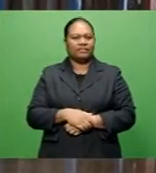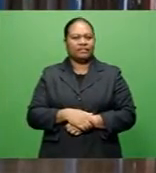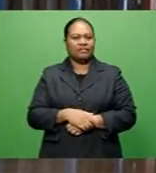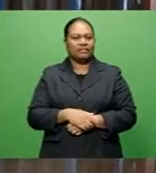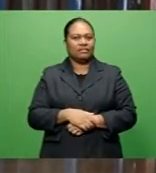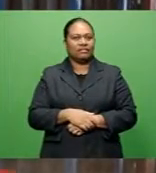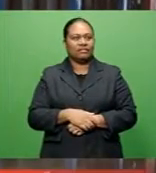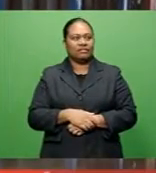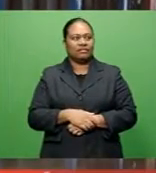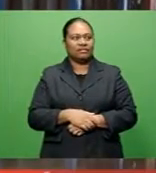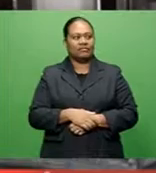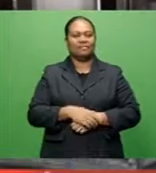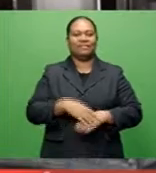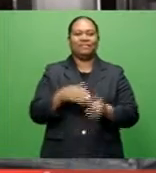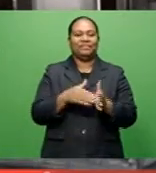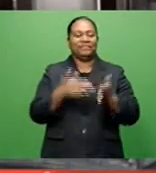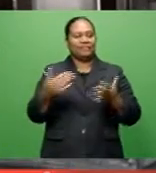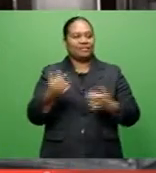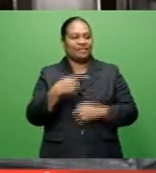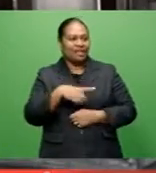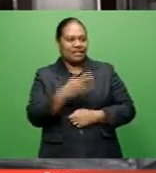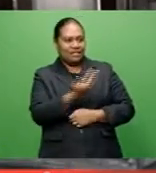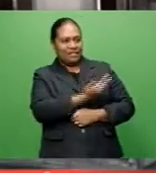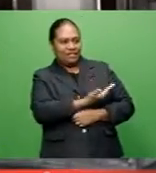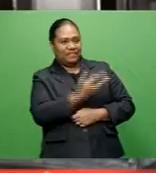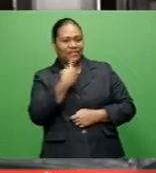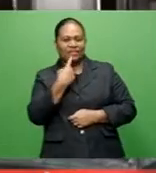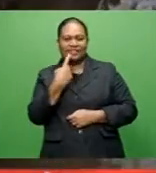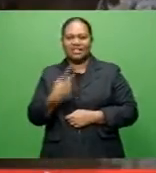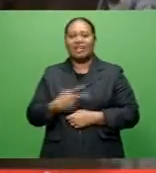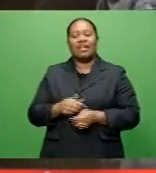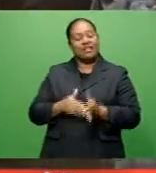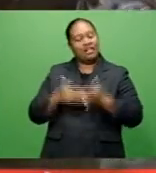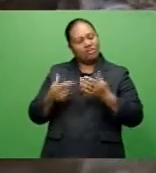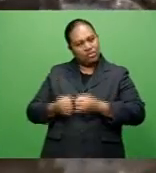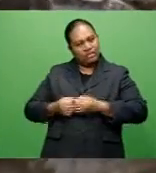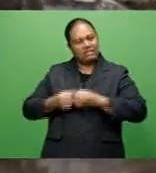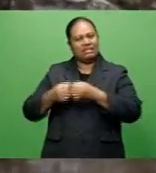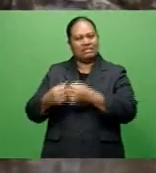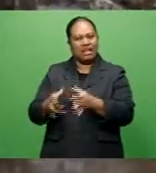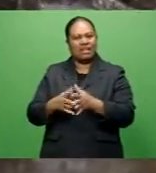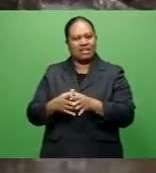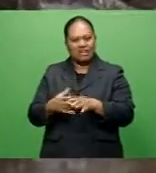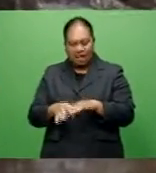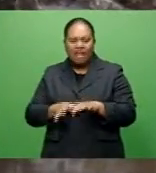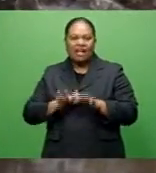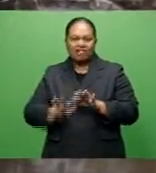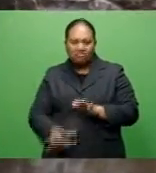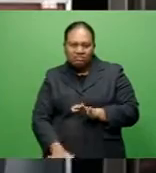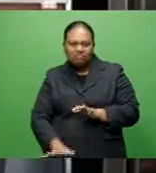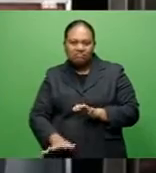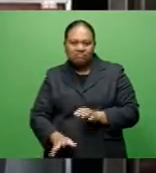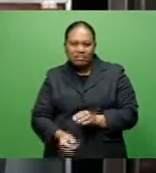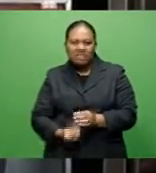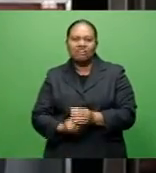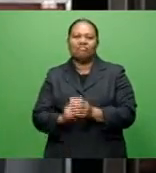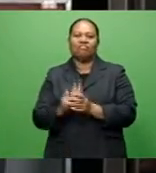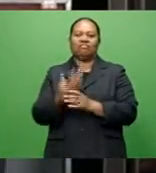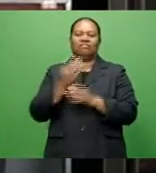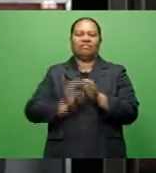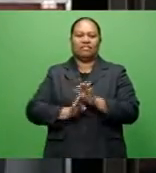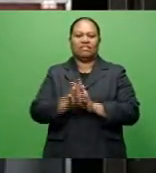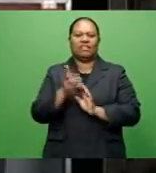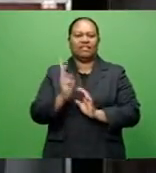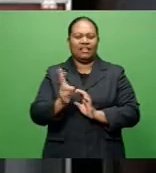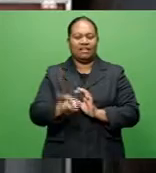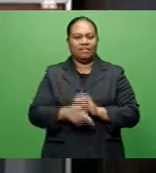Chicken Express employee Mohamed Bosharis says they will have to start from scratch. We have to prepare our